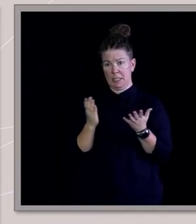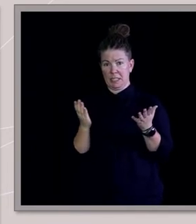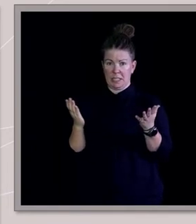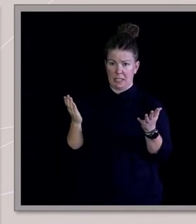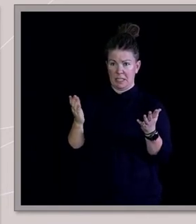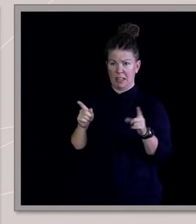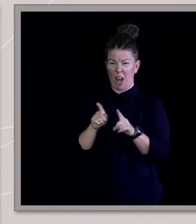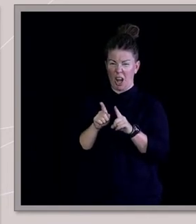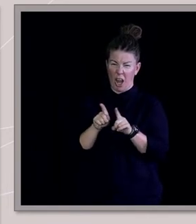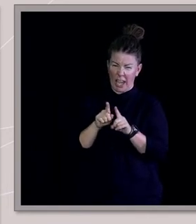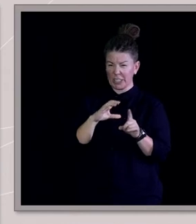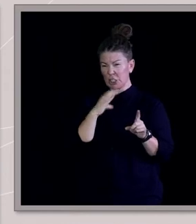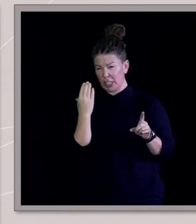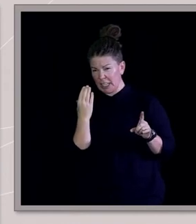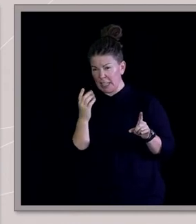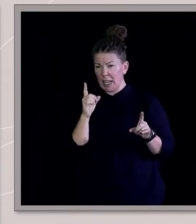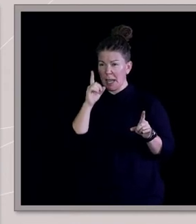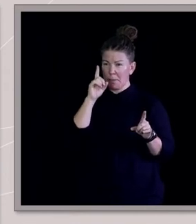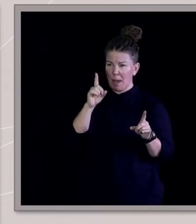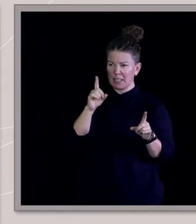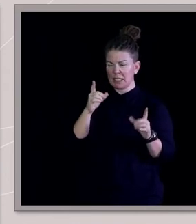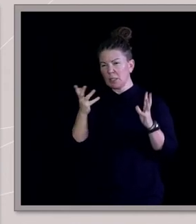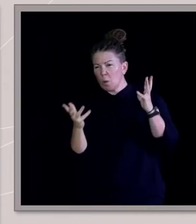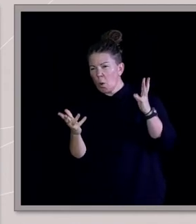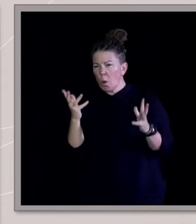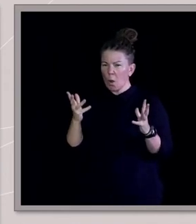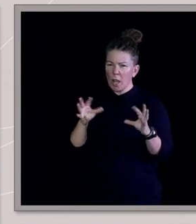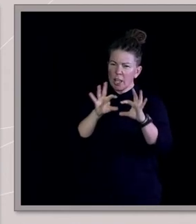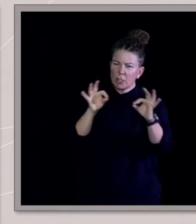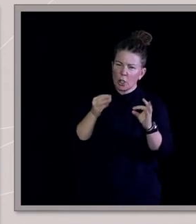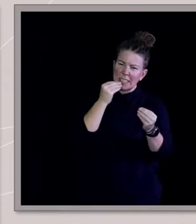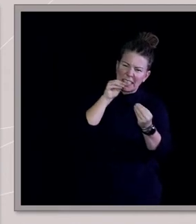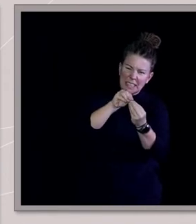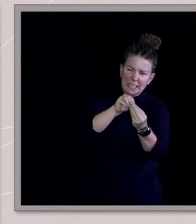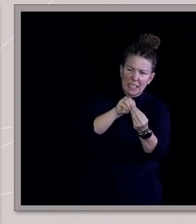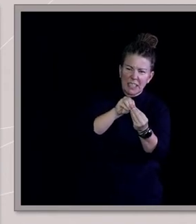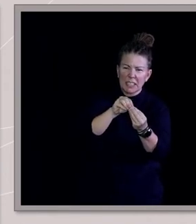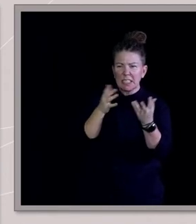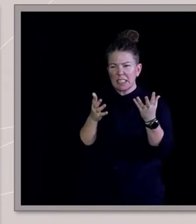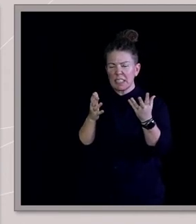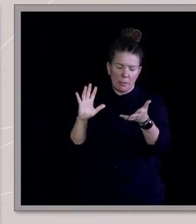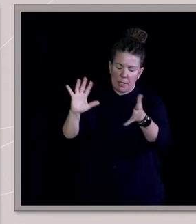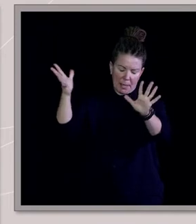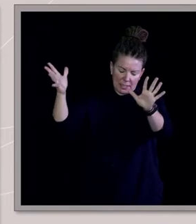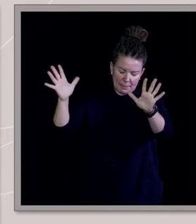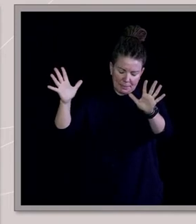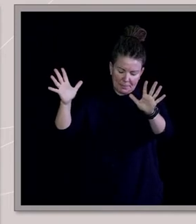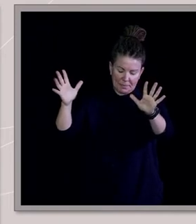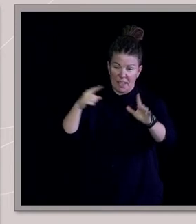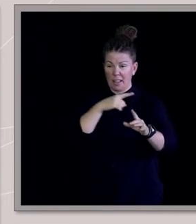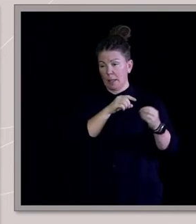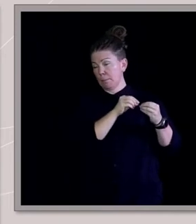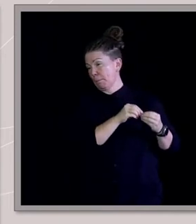basically like cheating, but I'd drawn all these strange lines like, not kissing and it was a mess. That blew up my